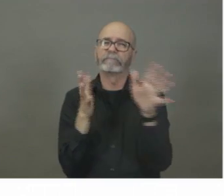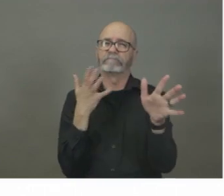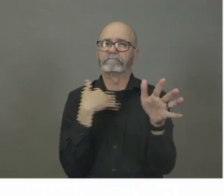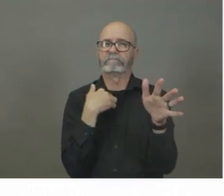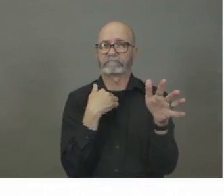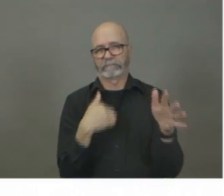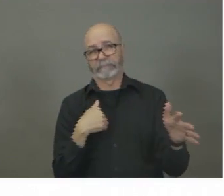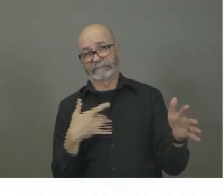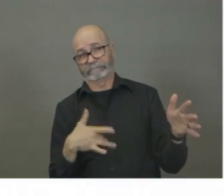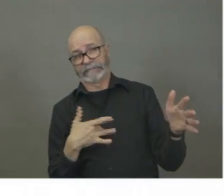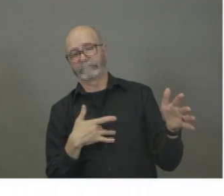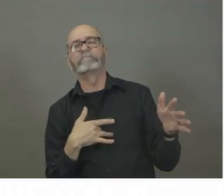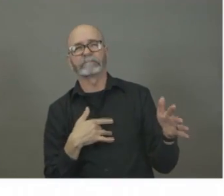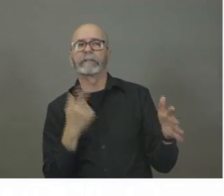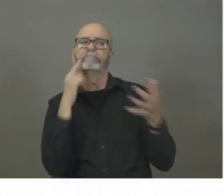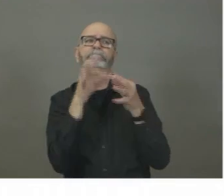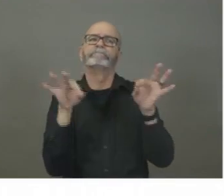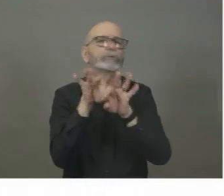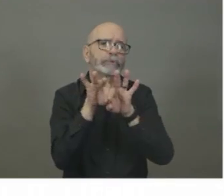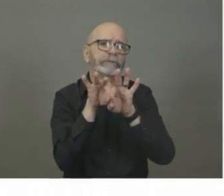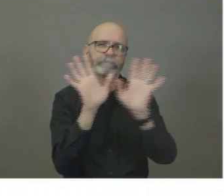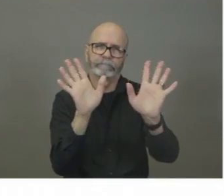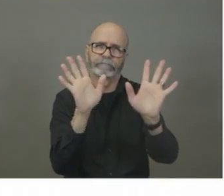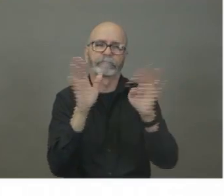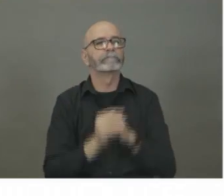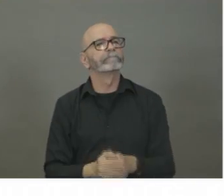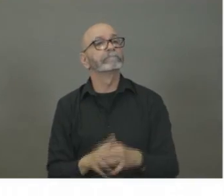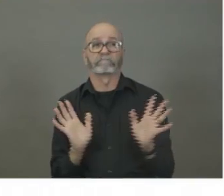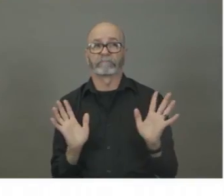Thanks for joining us this morning. Thank you.